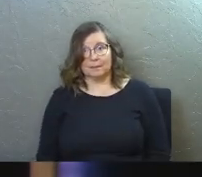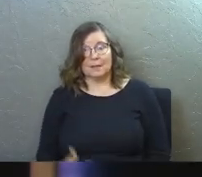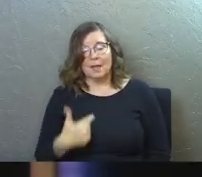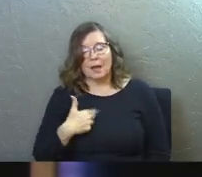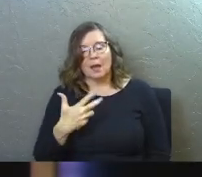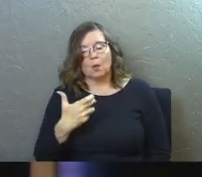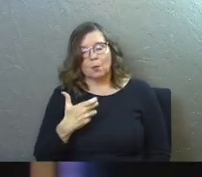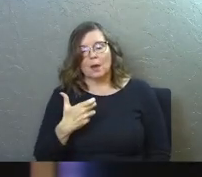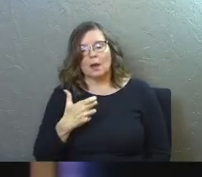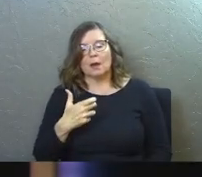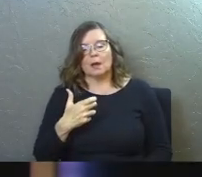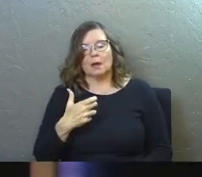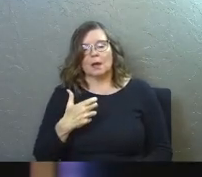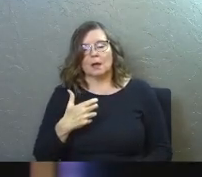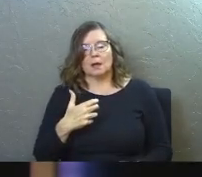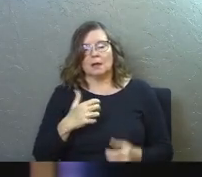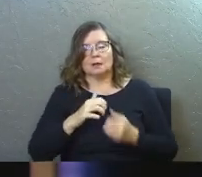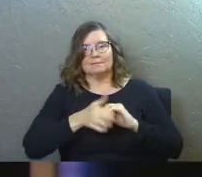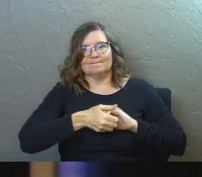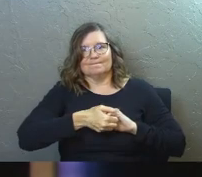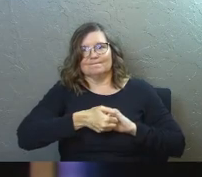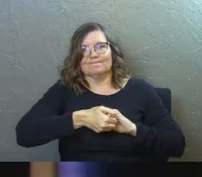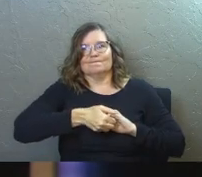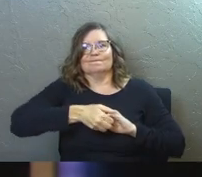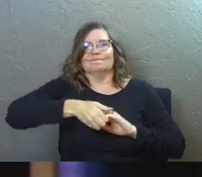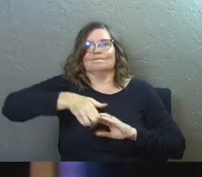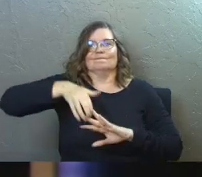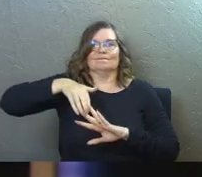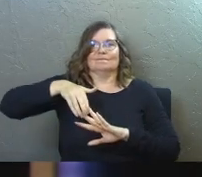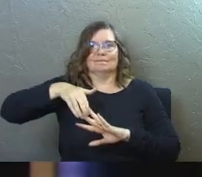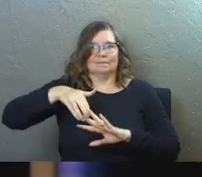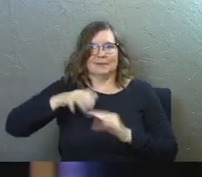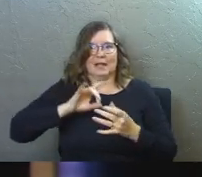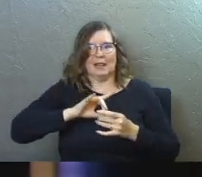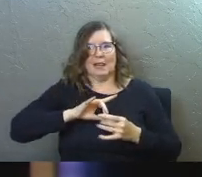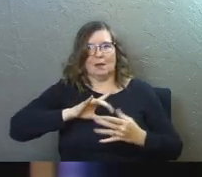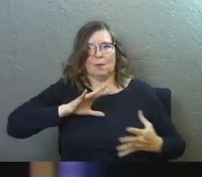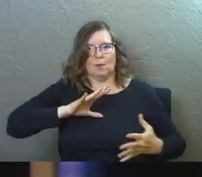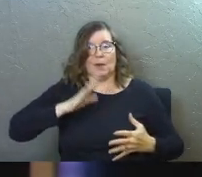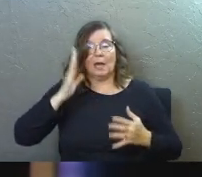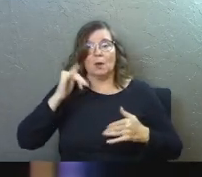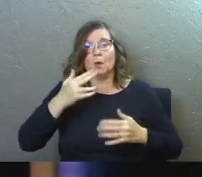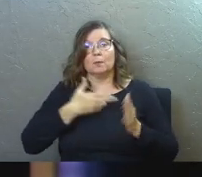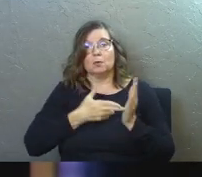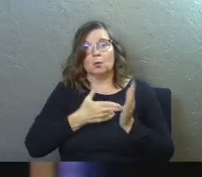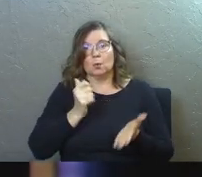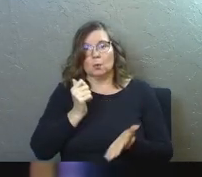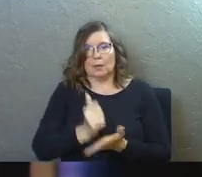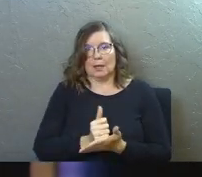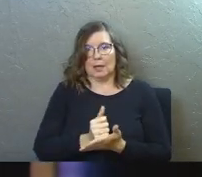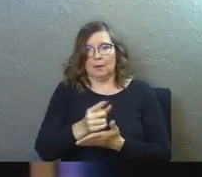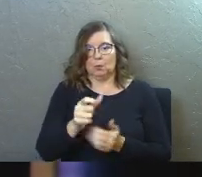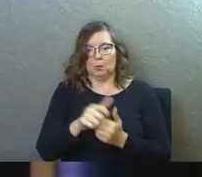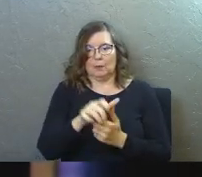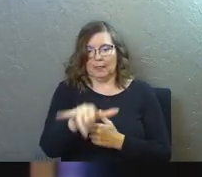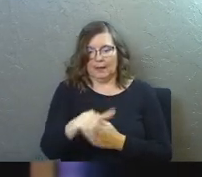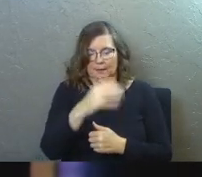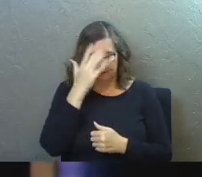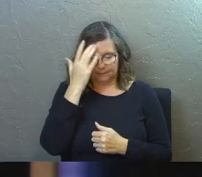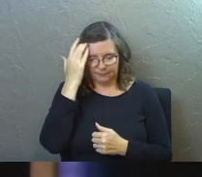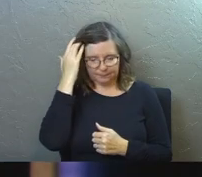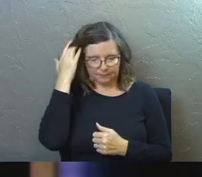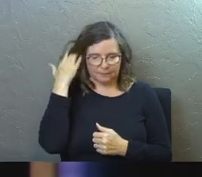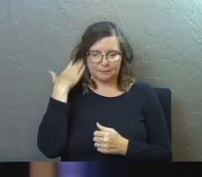I just want to pry those fingers off. And I hope these truths can help you with that.